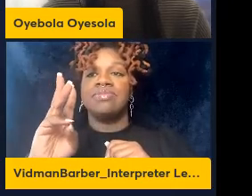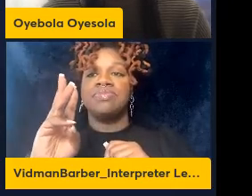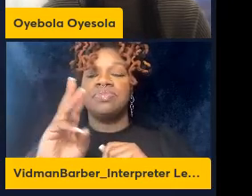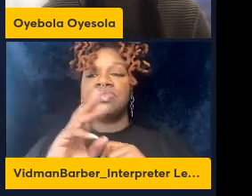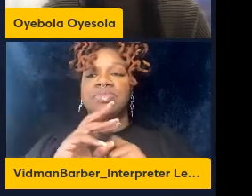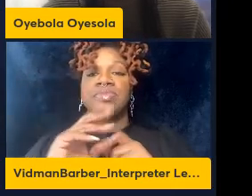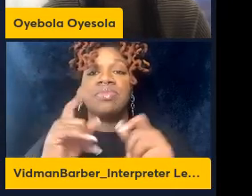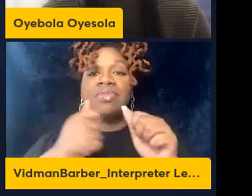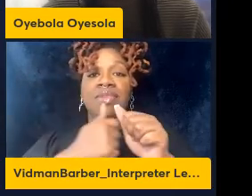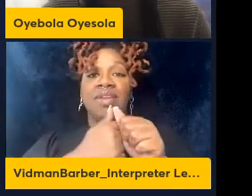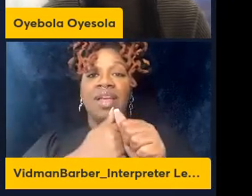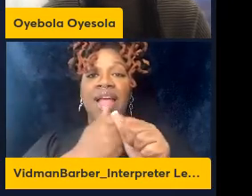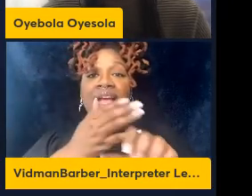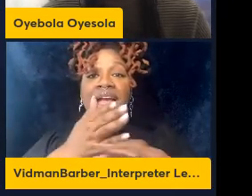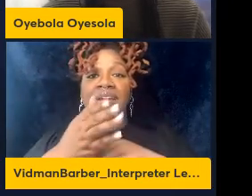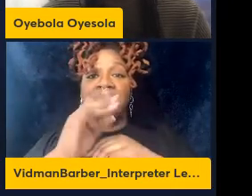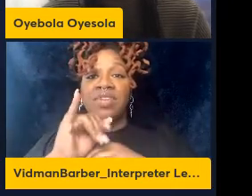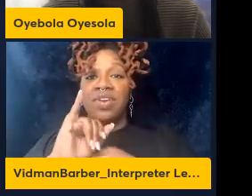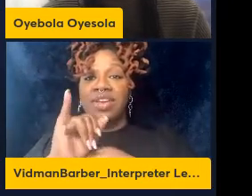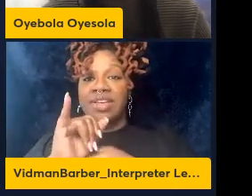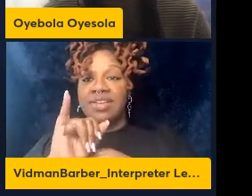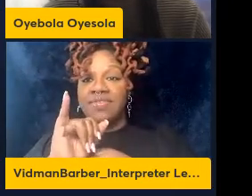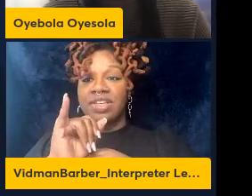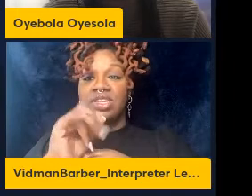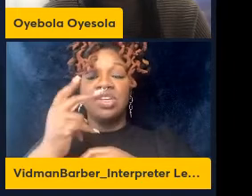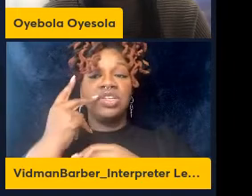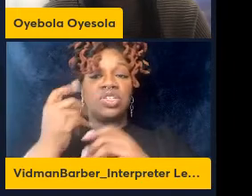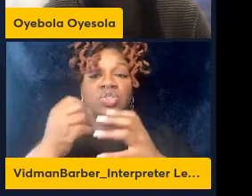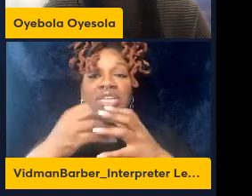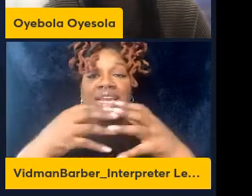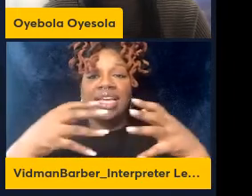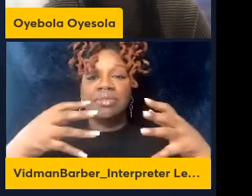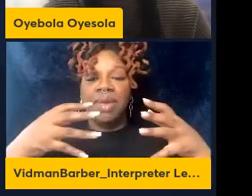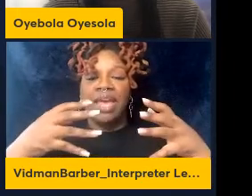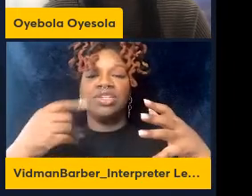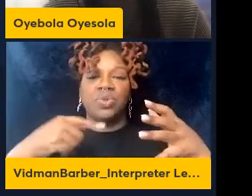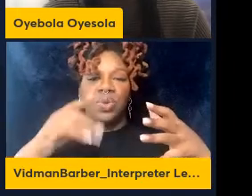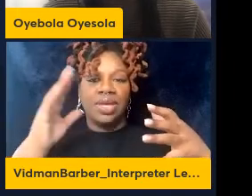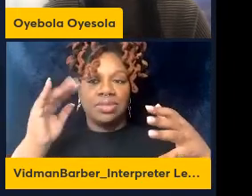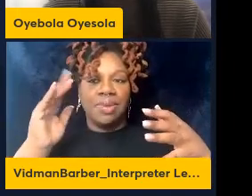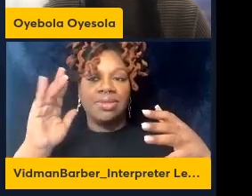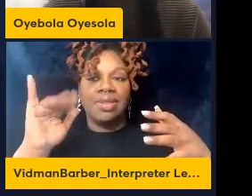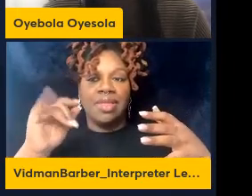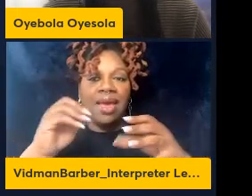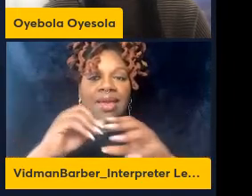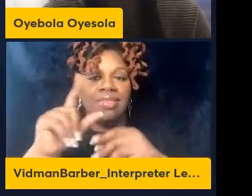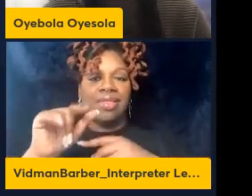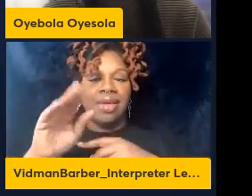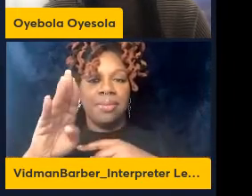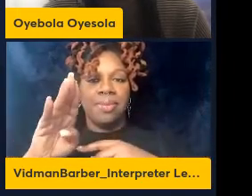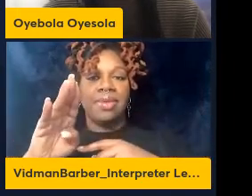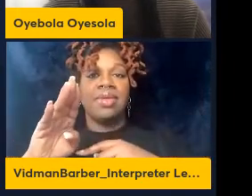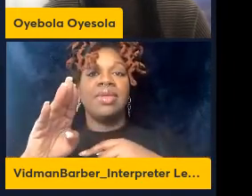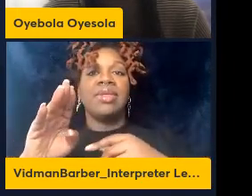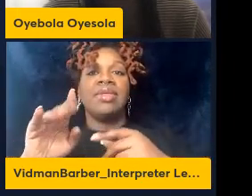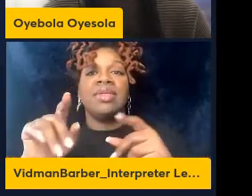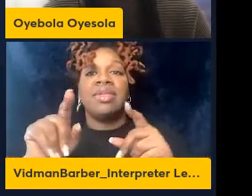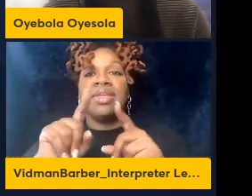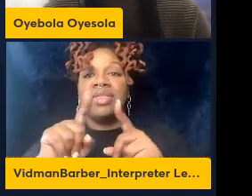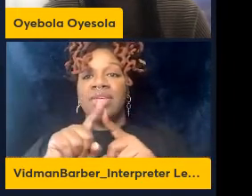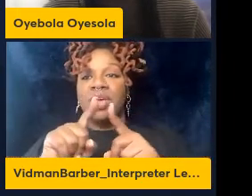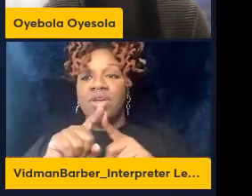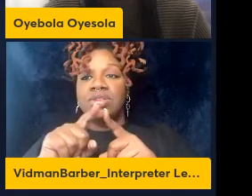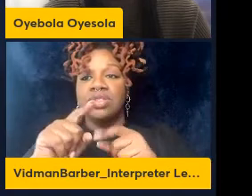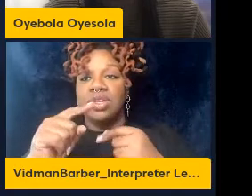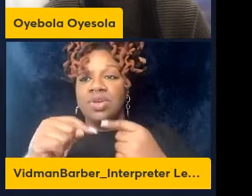infection with trichuris muries you see an expansion as expected in the lab and when they are rewarded you see an